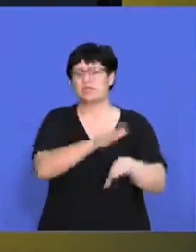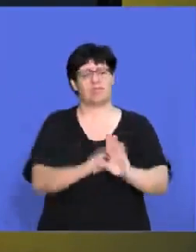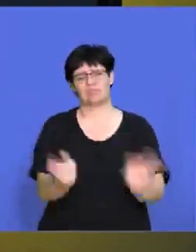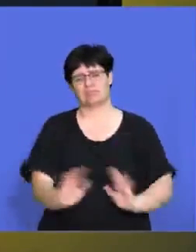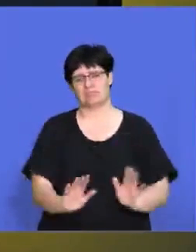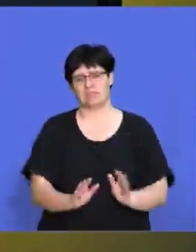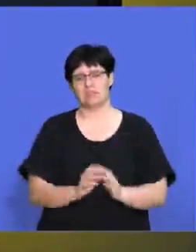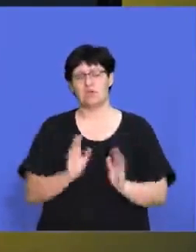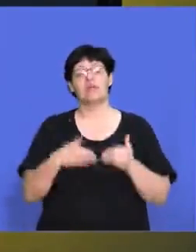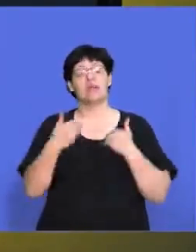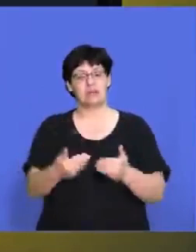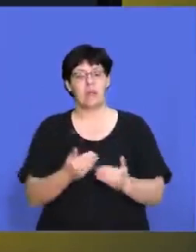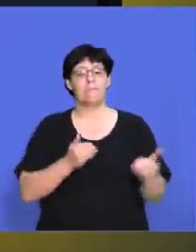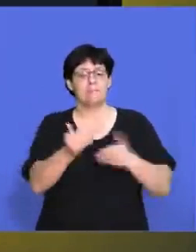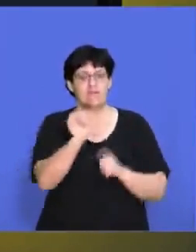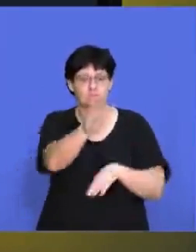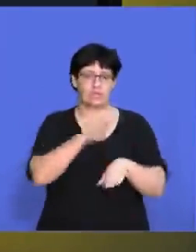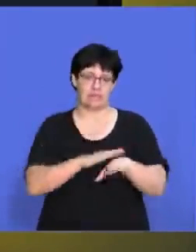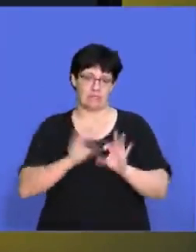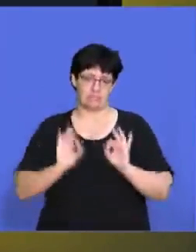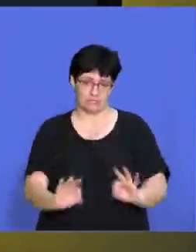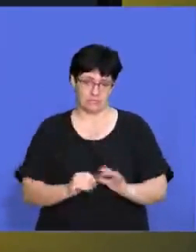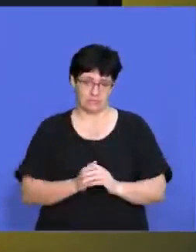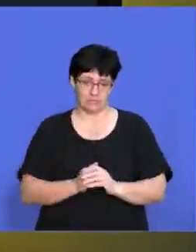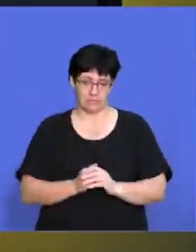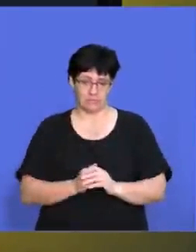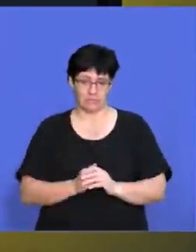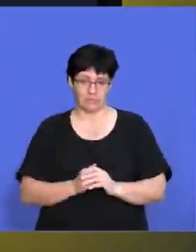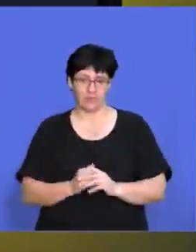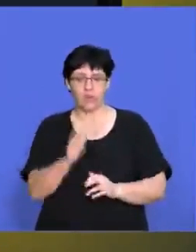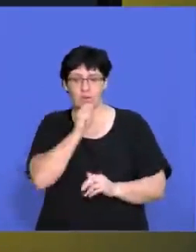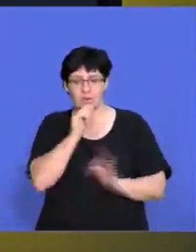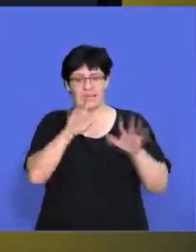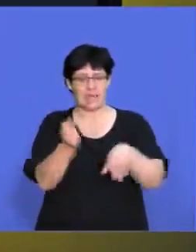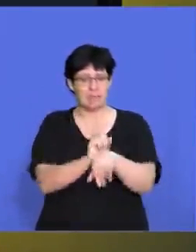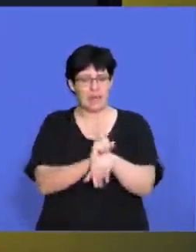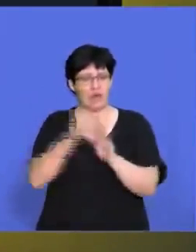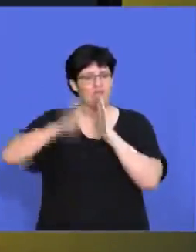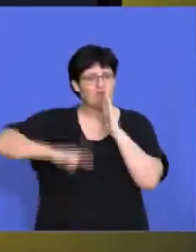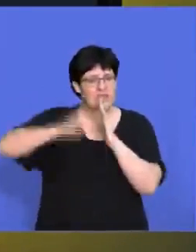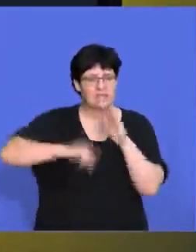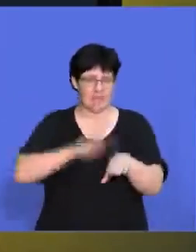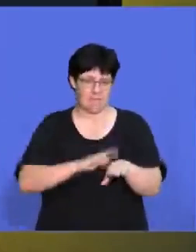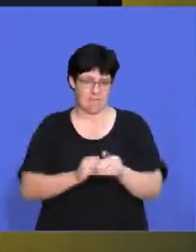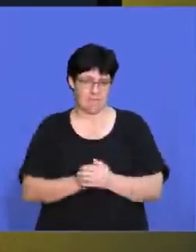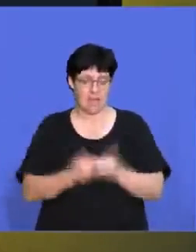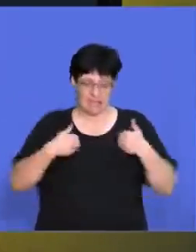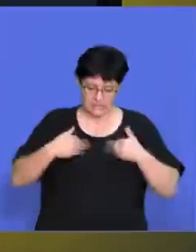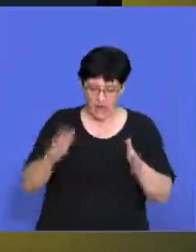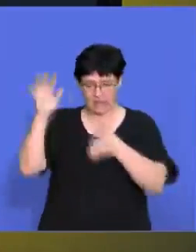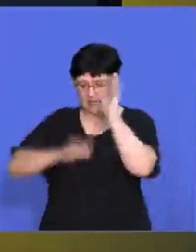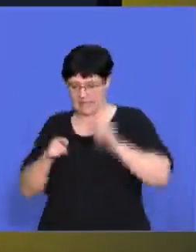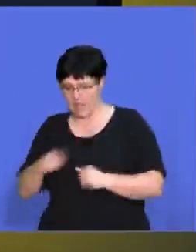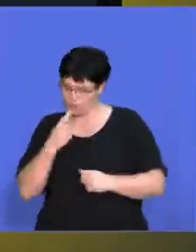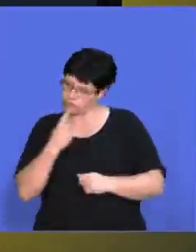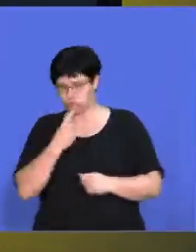time. And that comes into, uh, into my next part is manage your time effectively. All right. Use that 10 minutes of reading time.